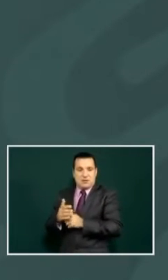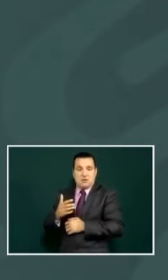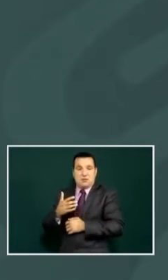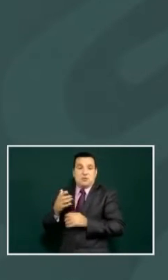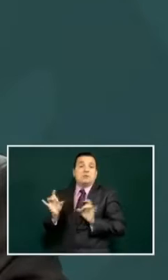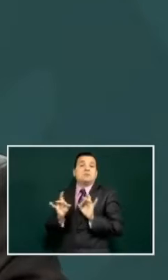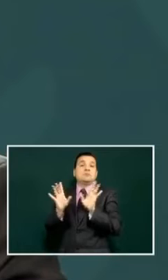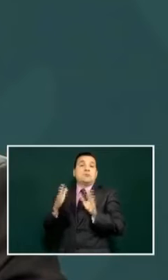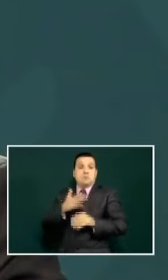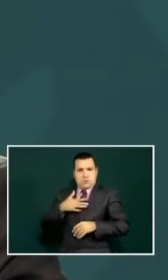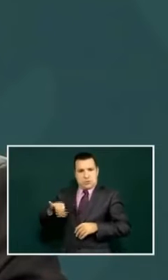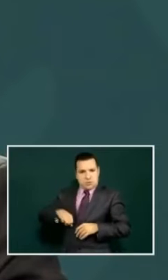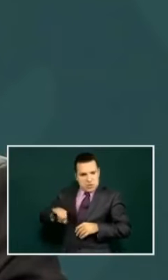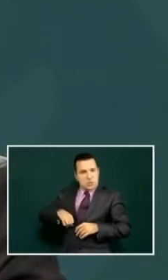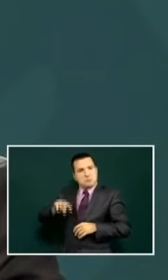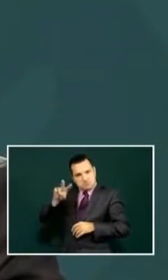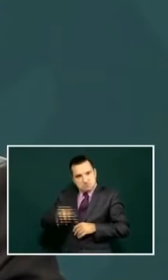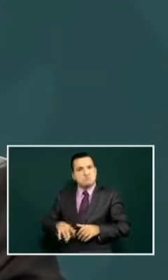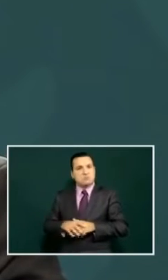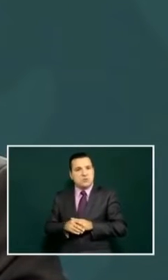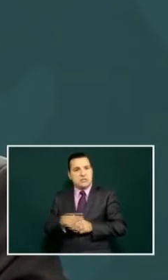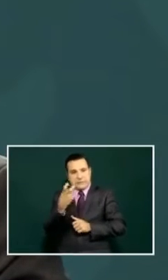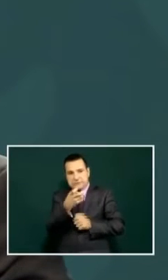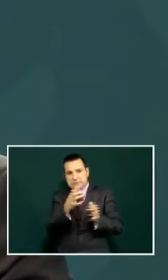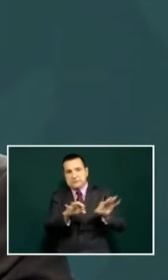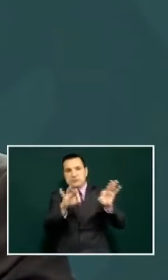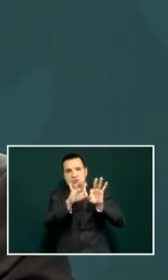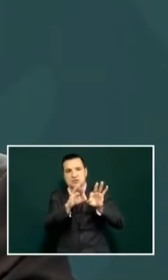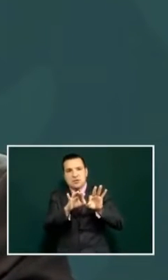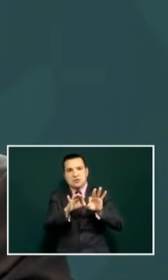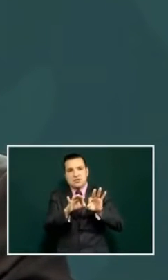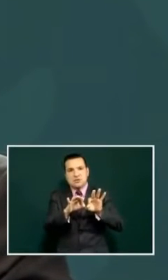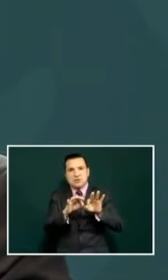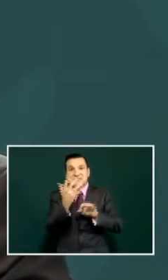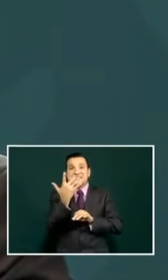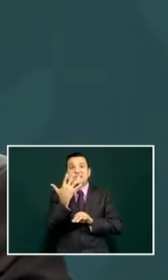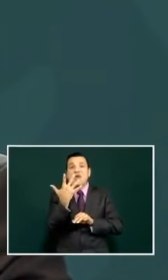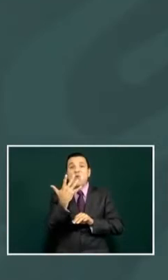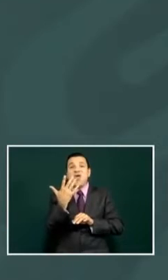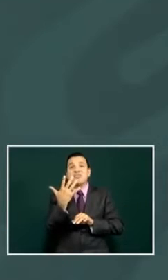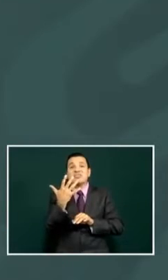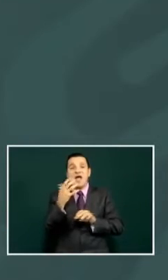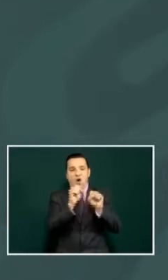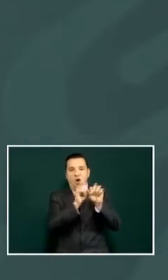and it is yes it is our priority for us